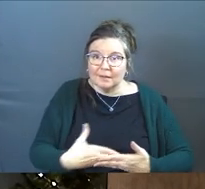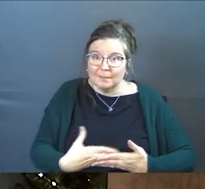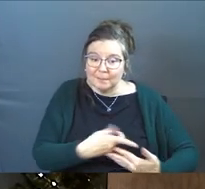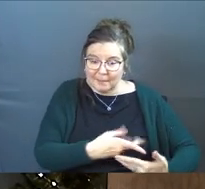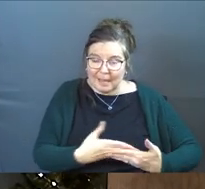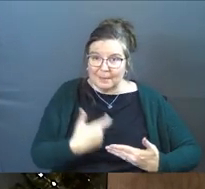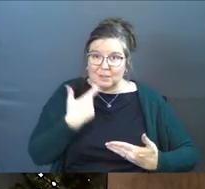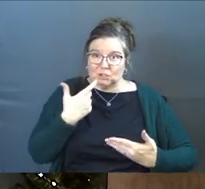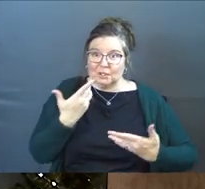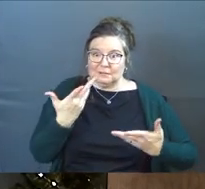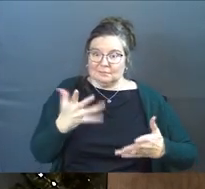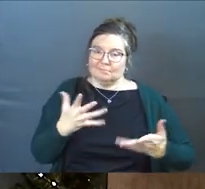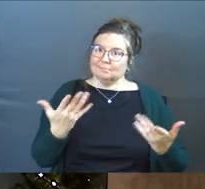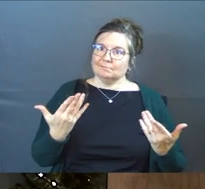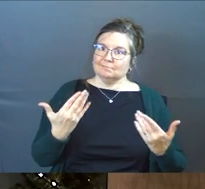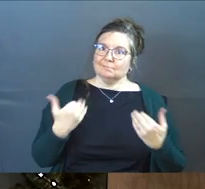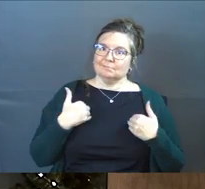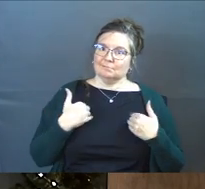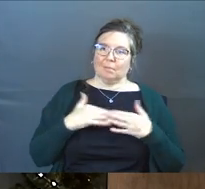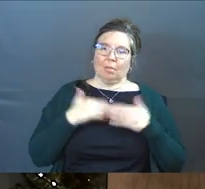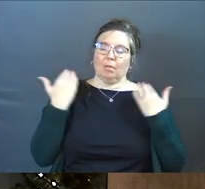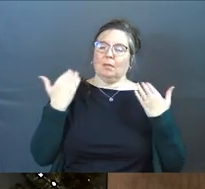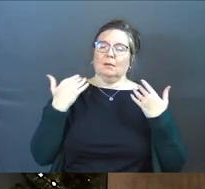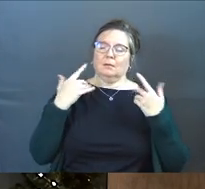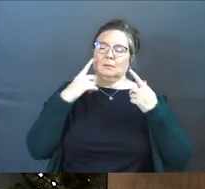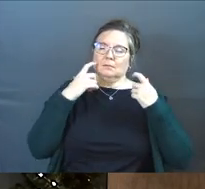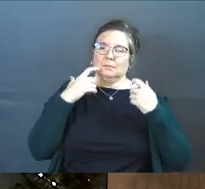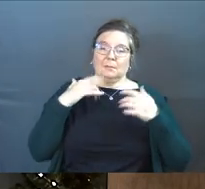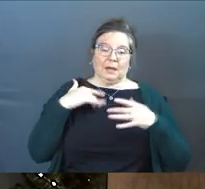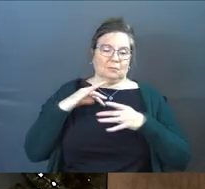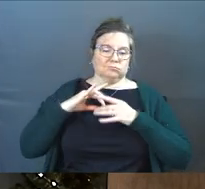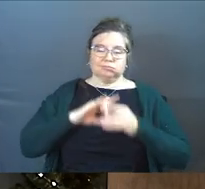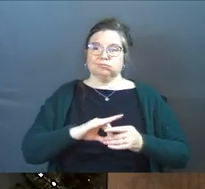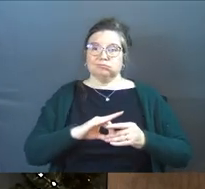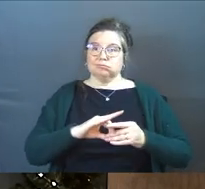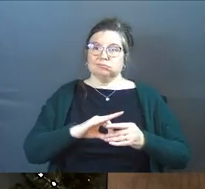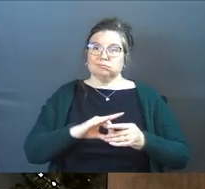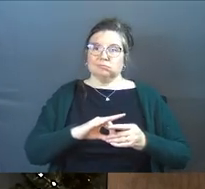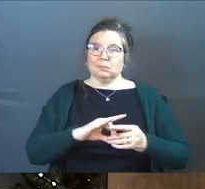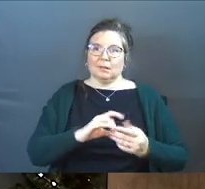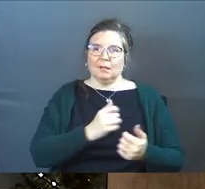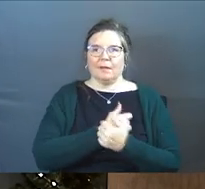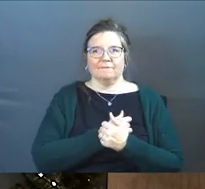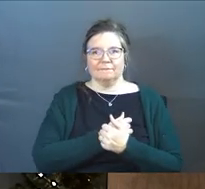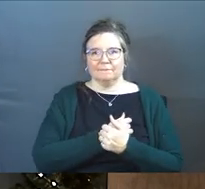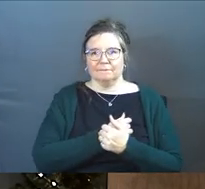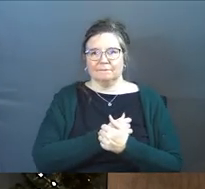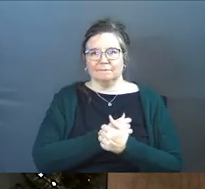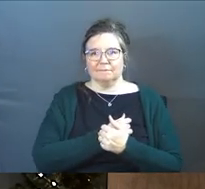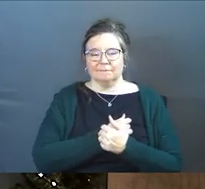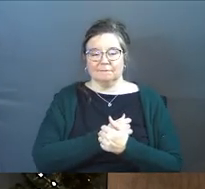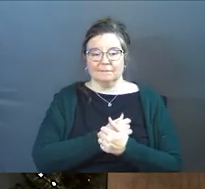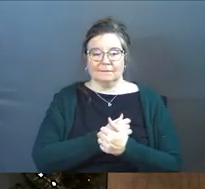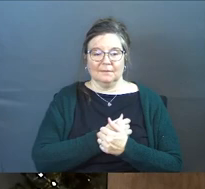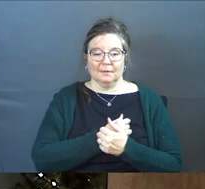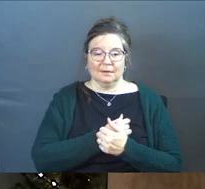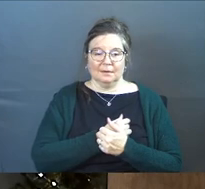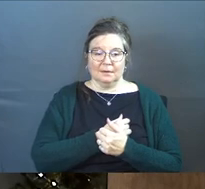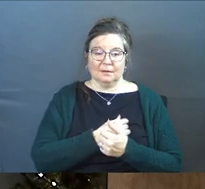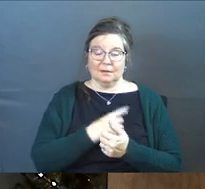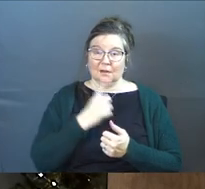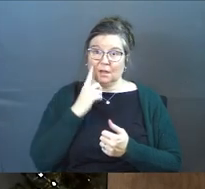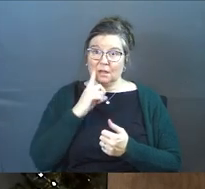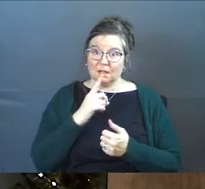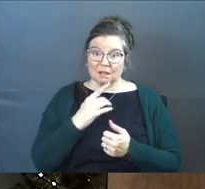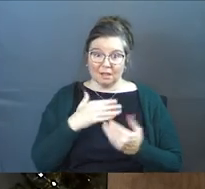Baby just had it. Just there. Love. Oh, my goodness. I jump in front of a